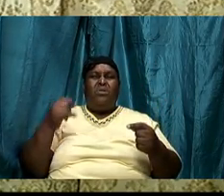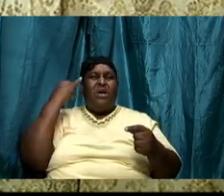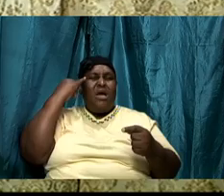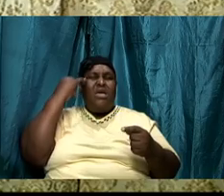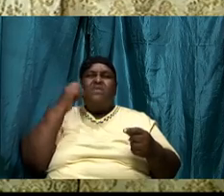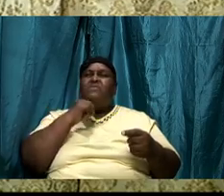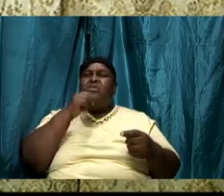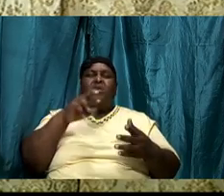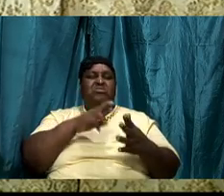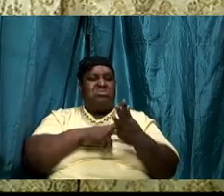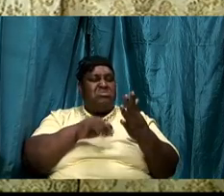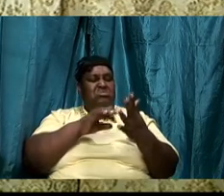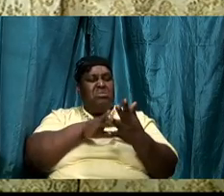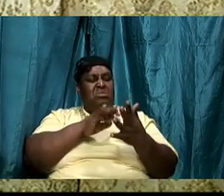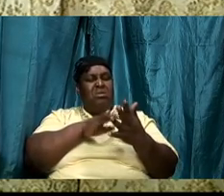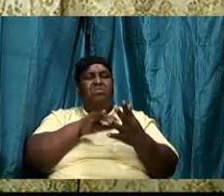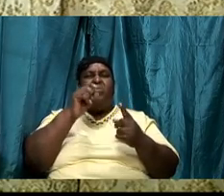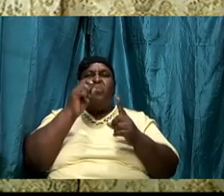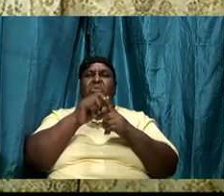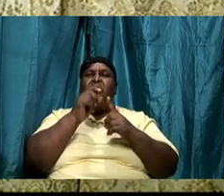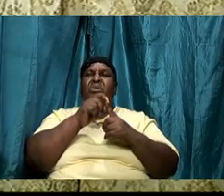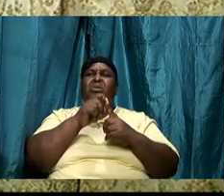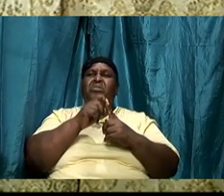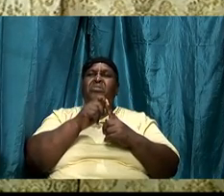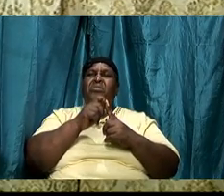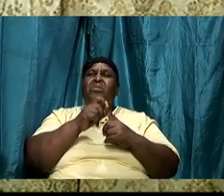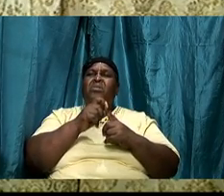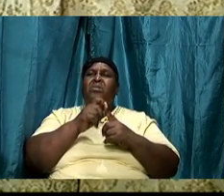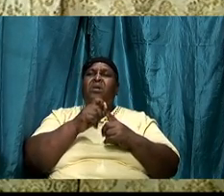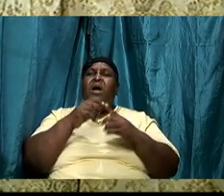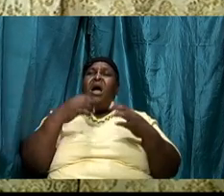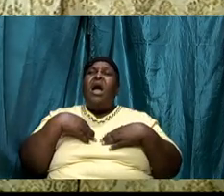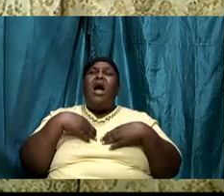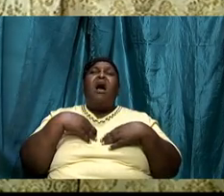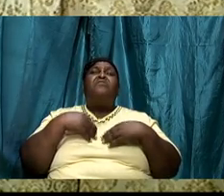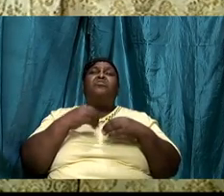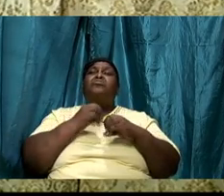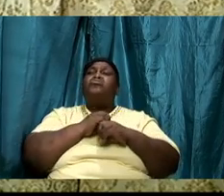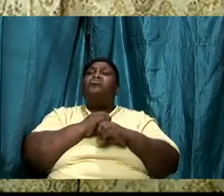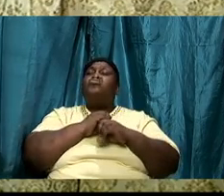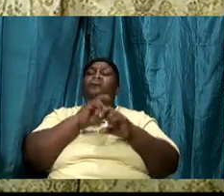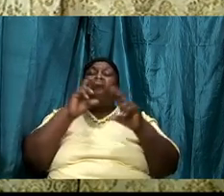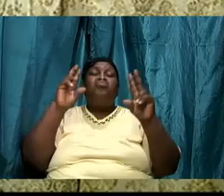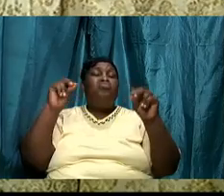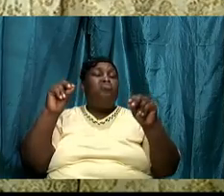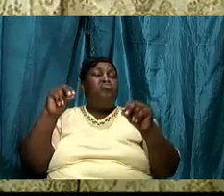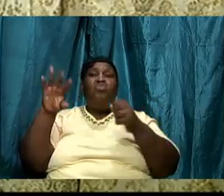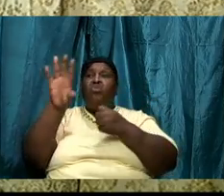protection we have nothing to use to defend ourselves we are at the mercy of satan